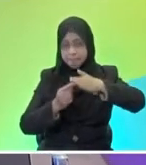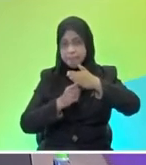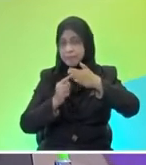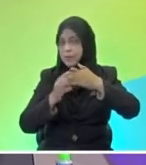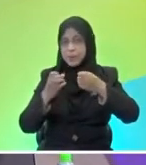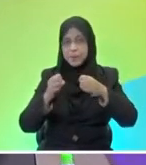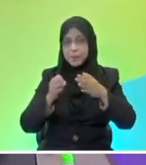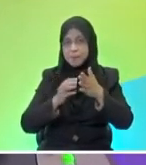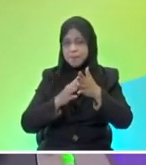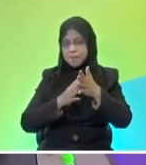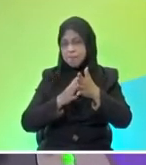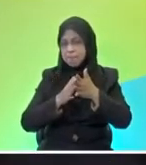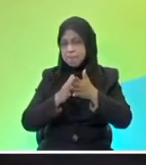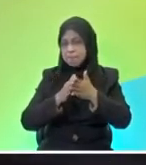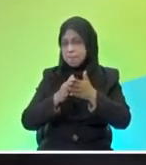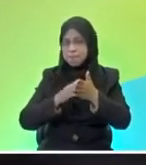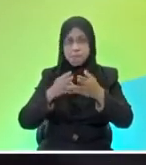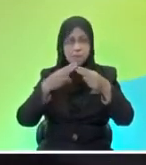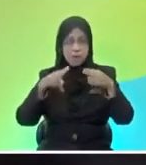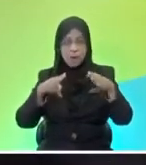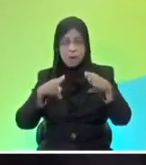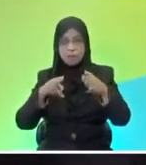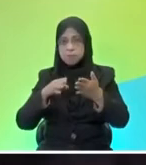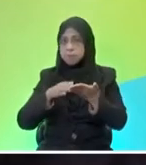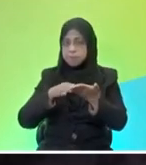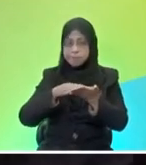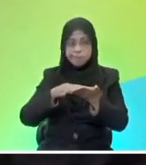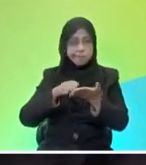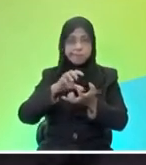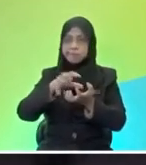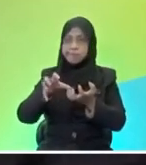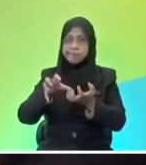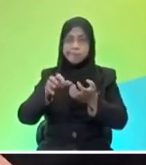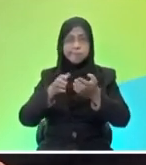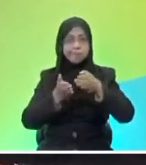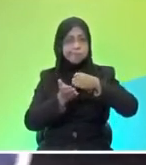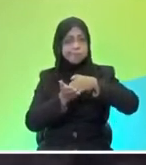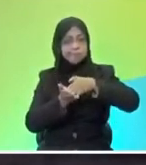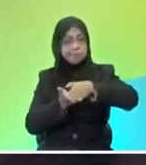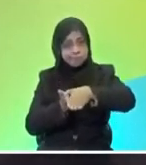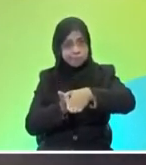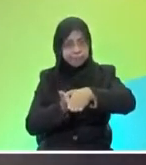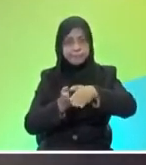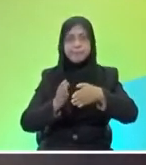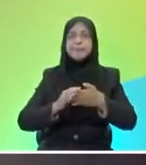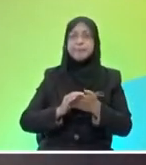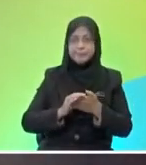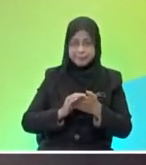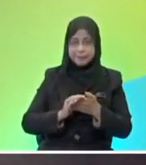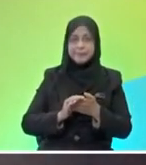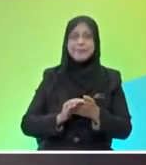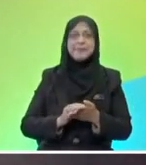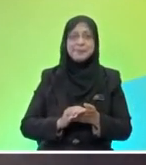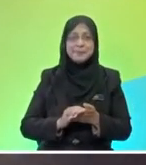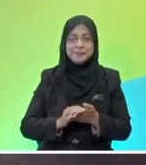have already faded. Therefore, I need to change my sleeper soon. Please do. We need to stay safe. All right. And last of all, we have